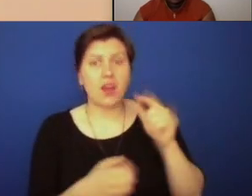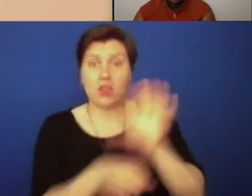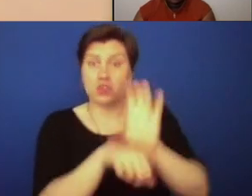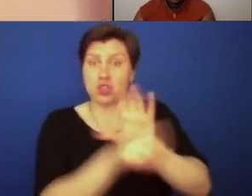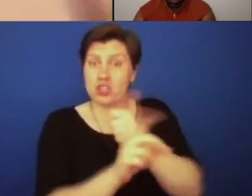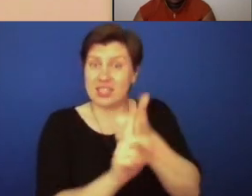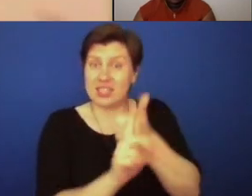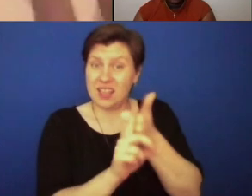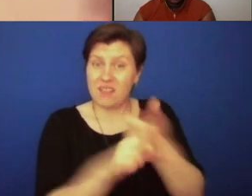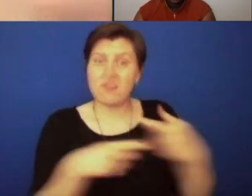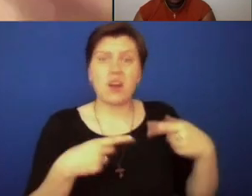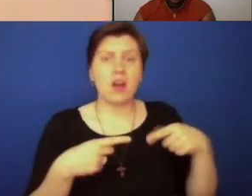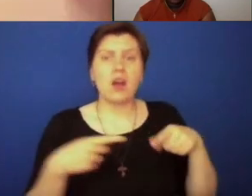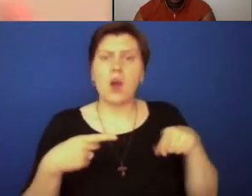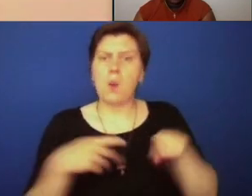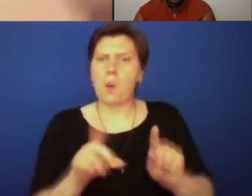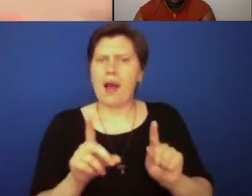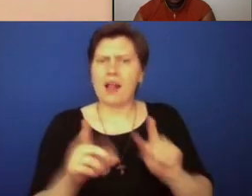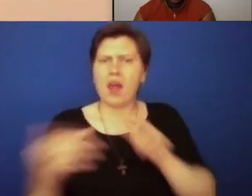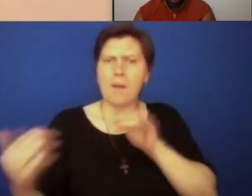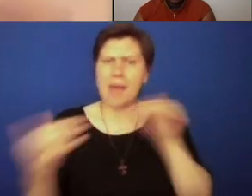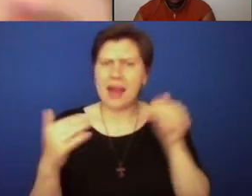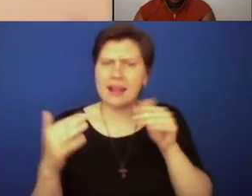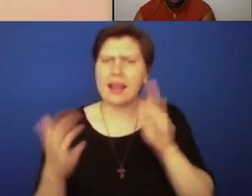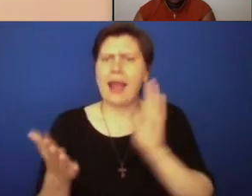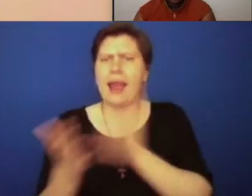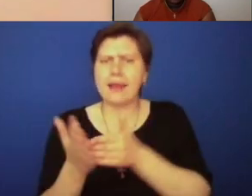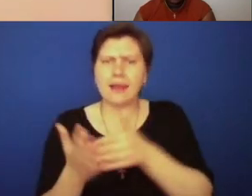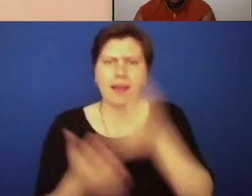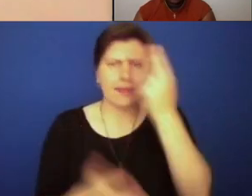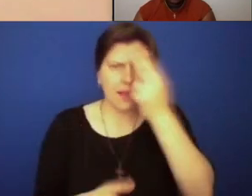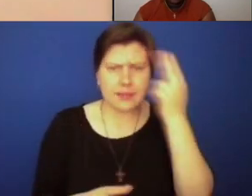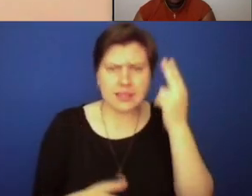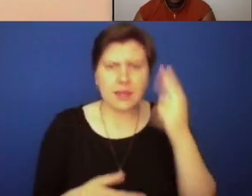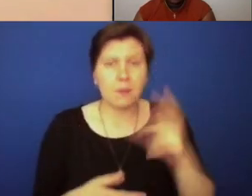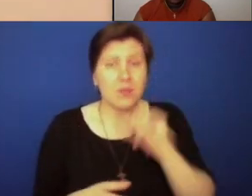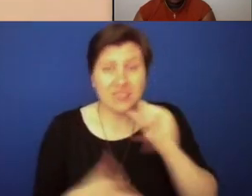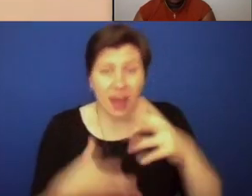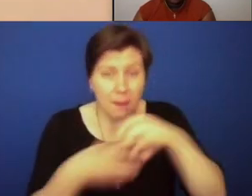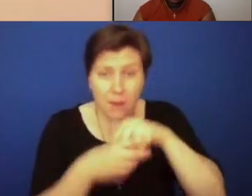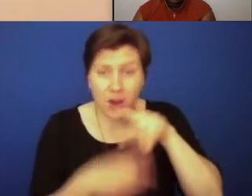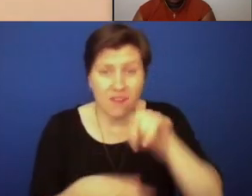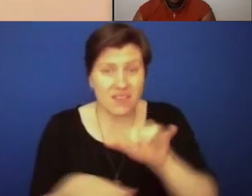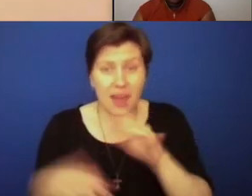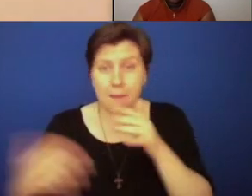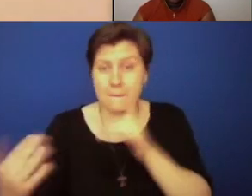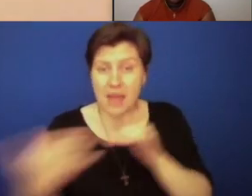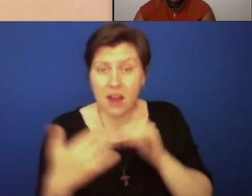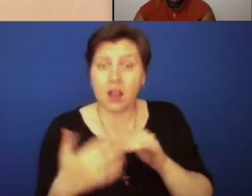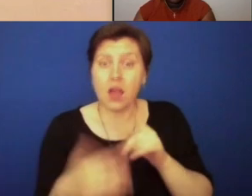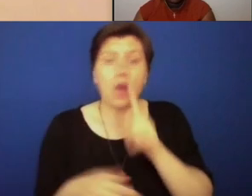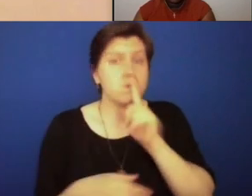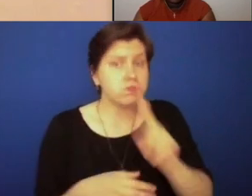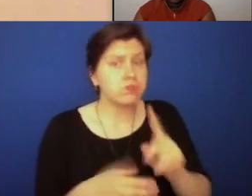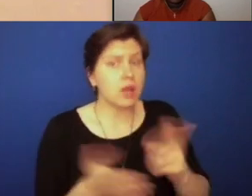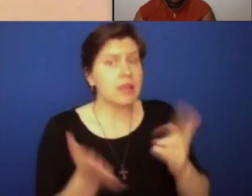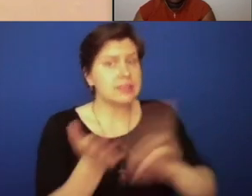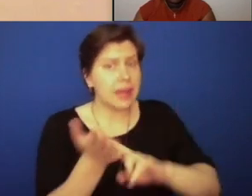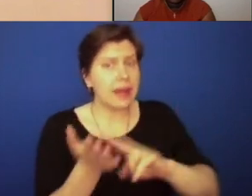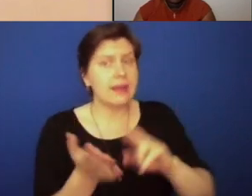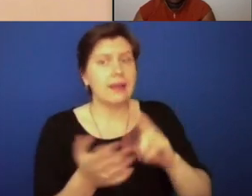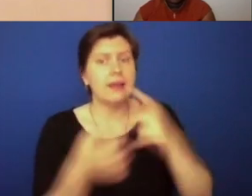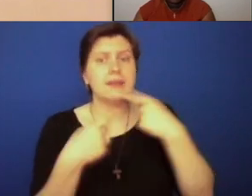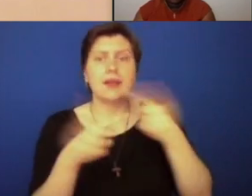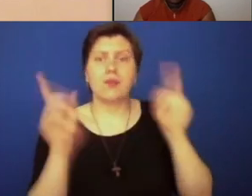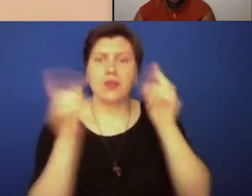-Catholicism, was nonetheless part of this American project of democracy. There is a Catholic signer of the Declaration of Independence